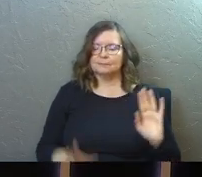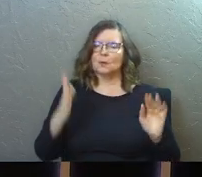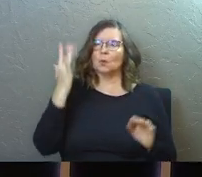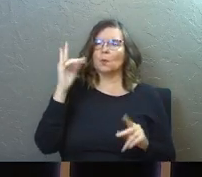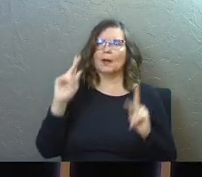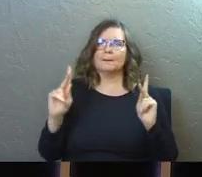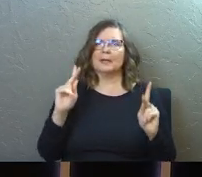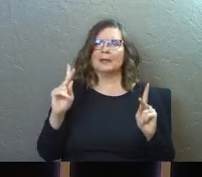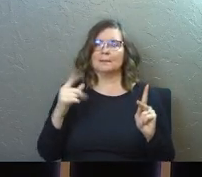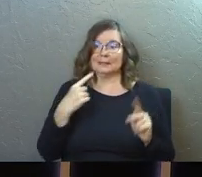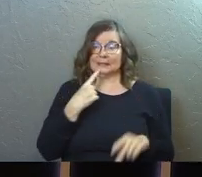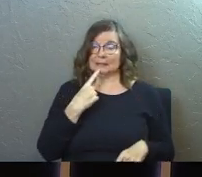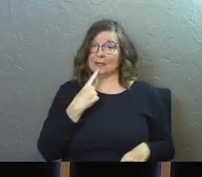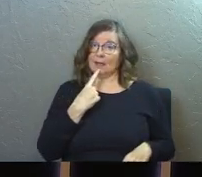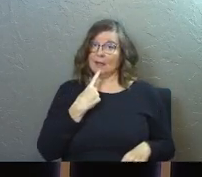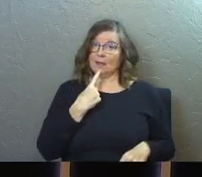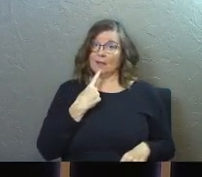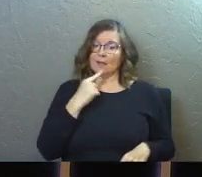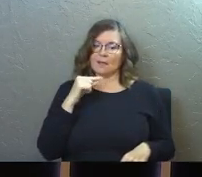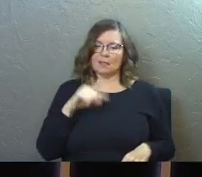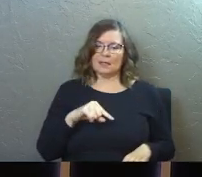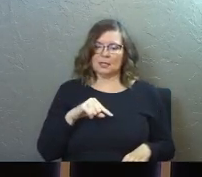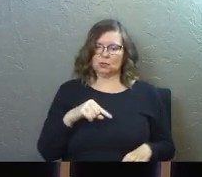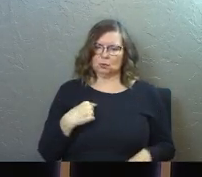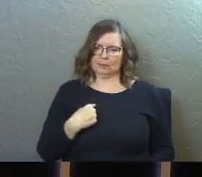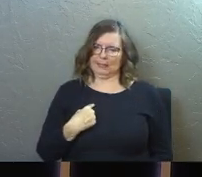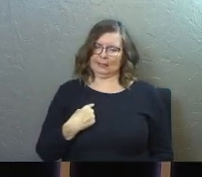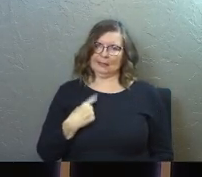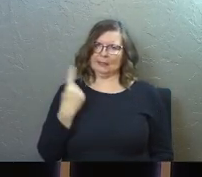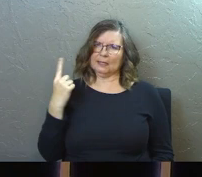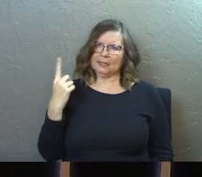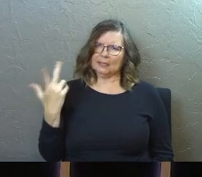Why do people say this to me?